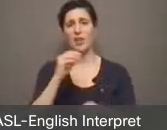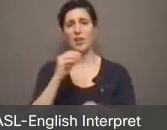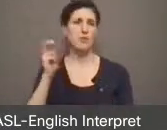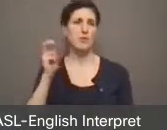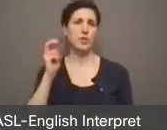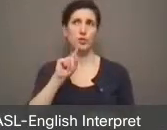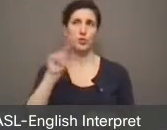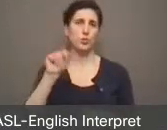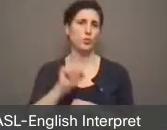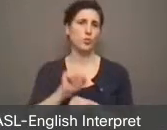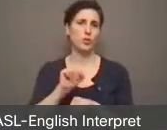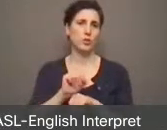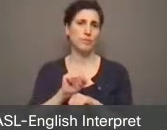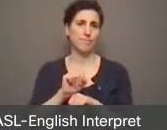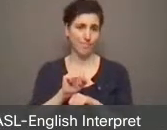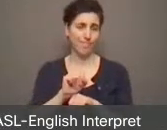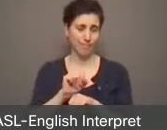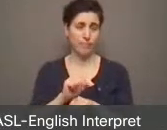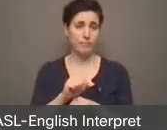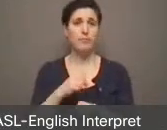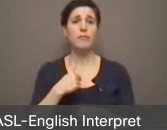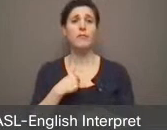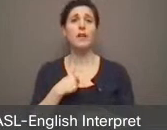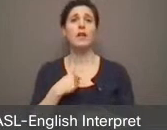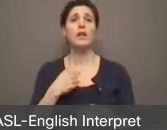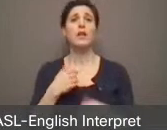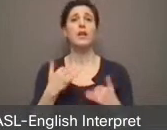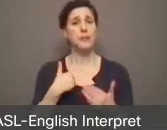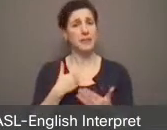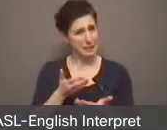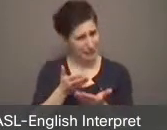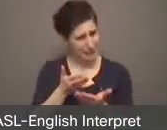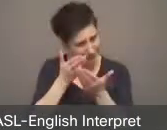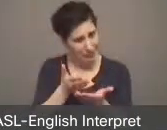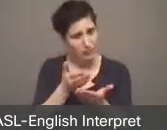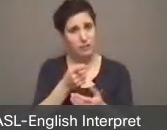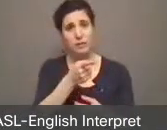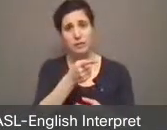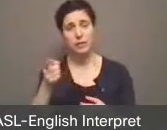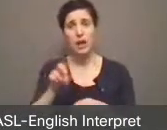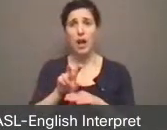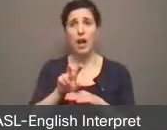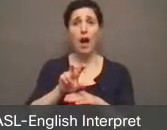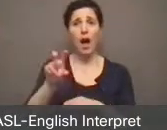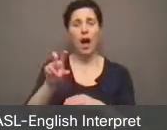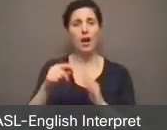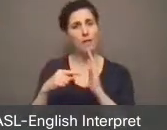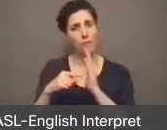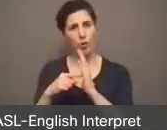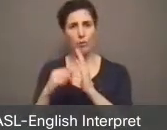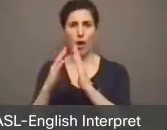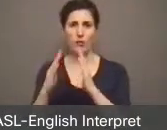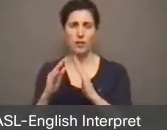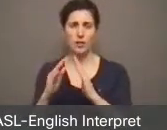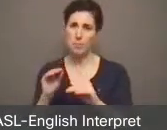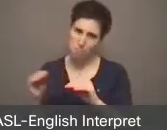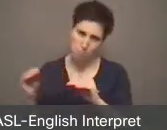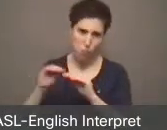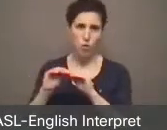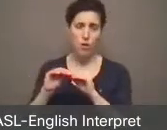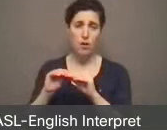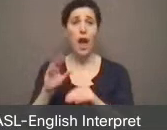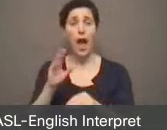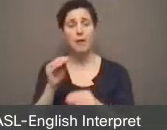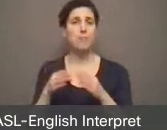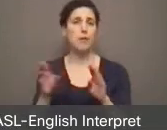work. I'm deputing today with progress Toronto to urge you to invest more than the current proposal in affordable housing, public transit and